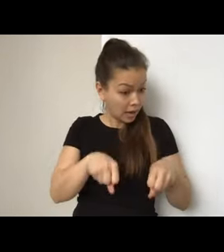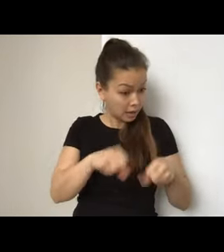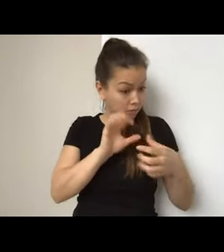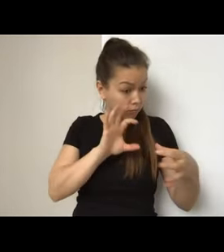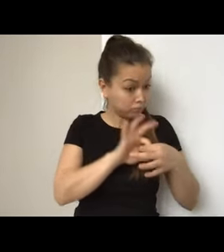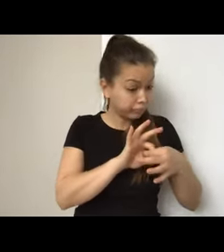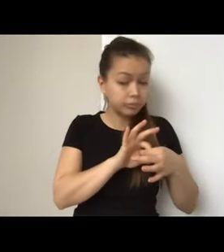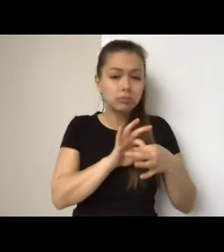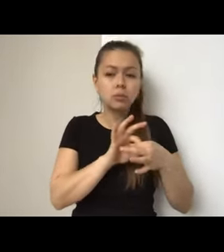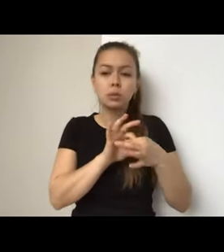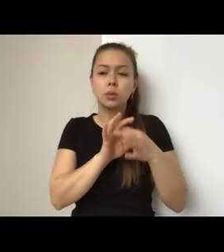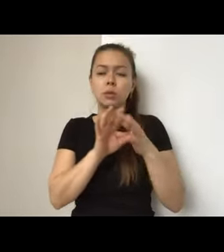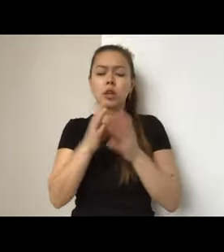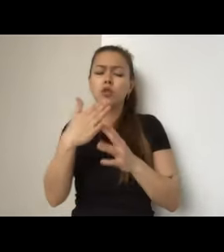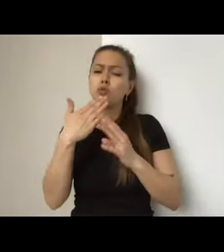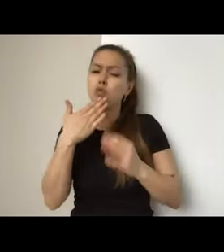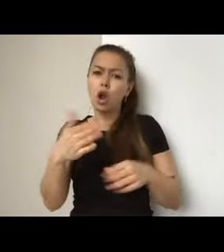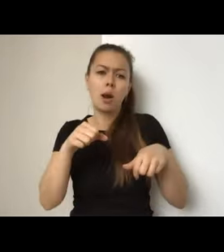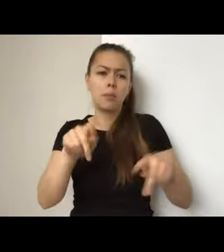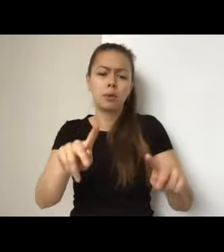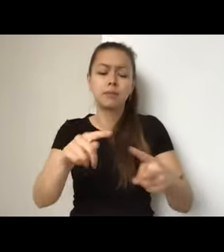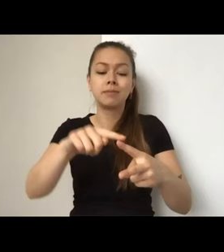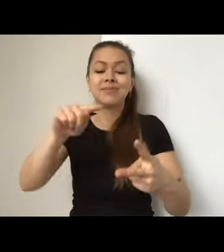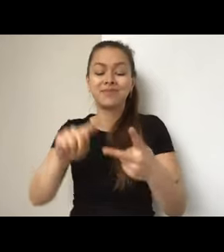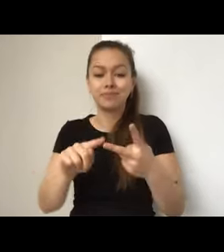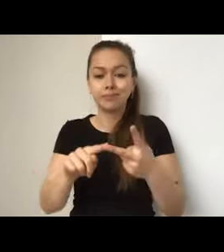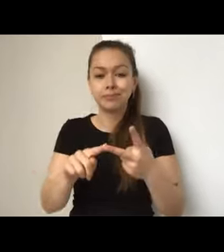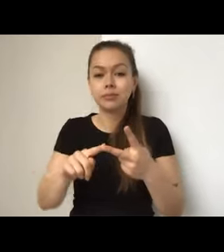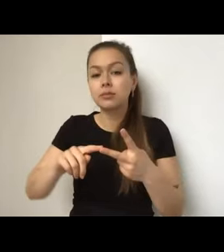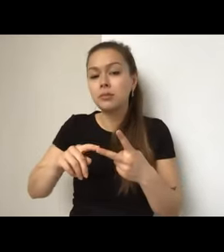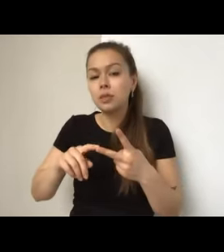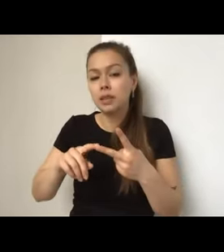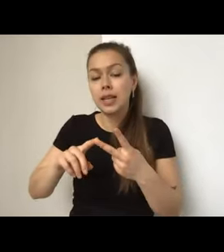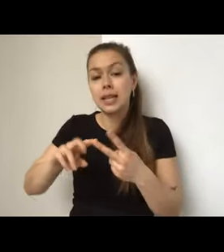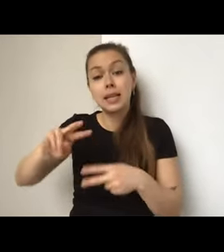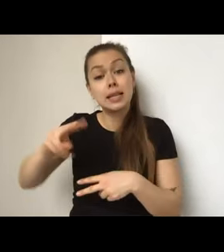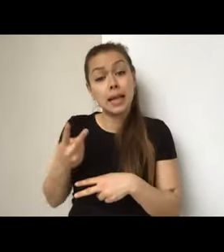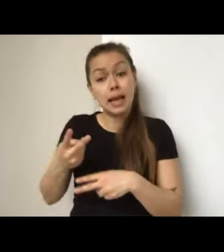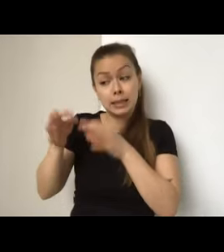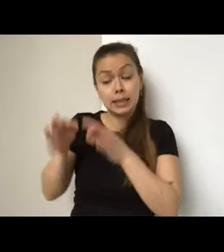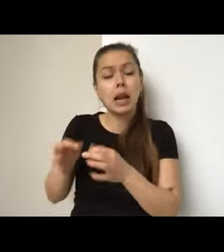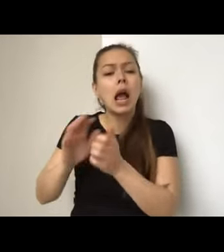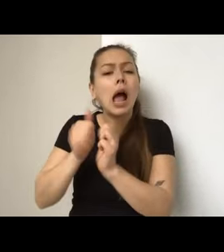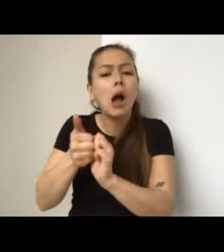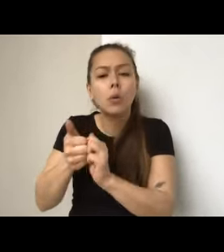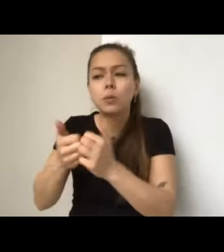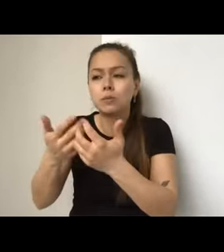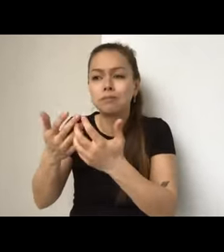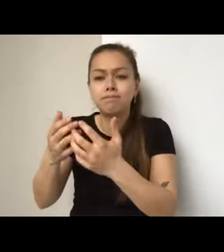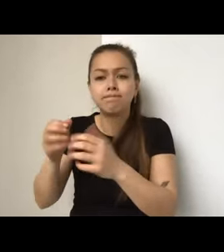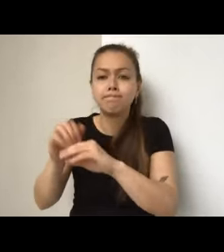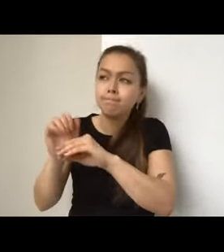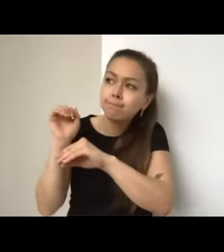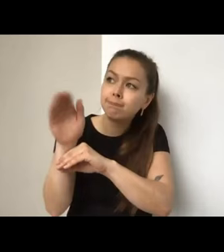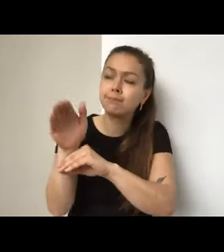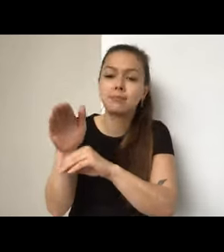we submit stories. So, uh, what was pitched was, you know, that ability and the solution that was presented was being able to have people self submit